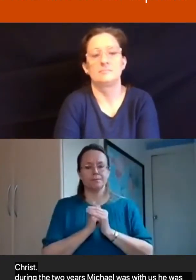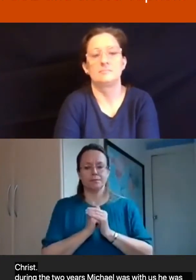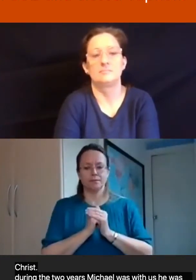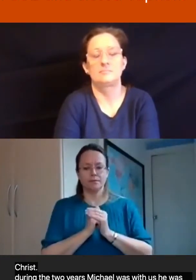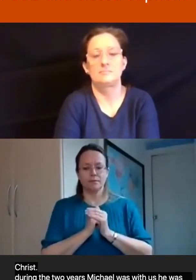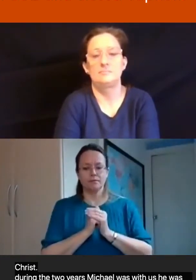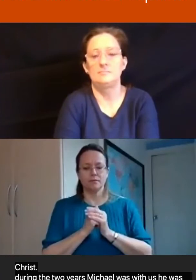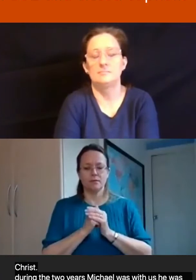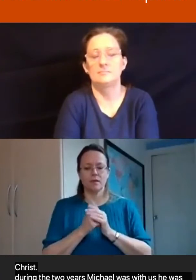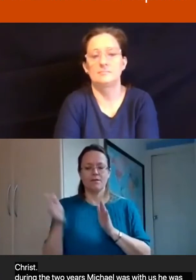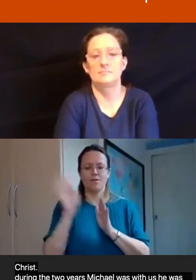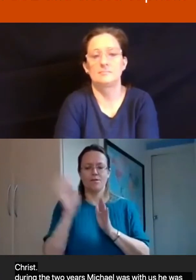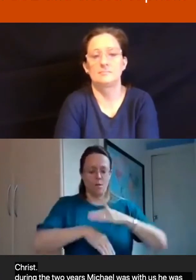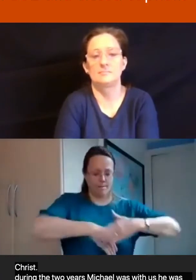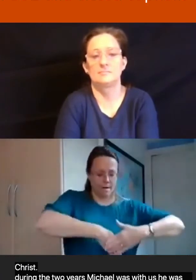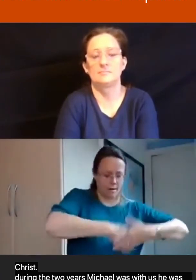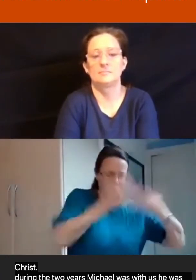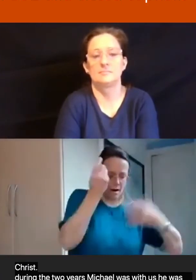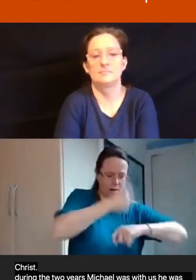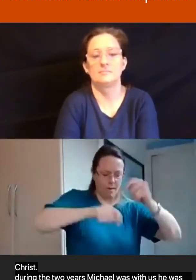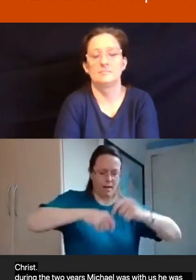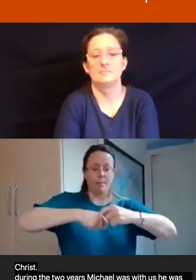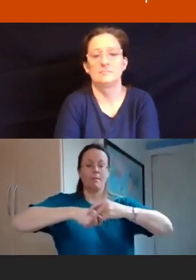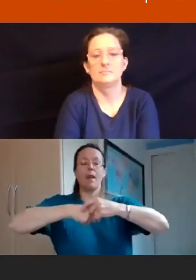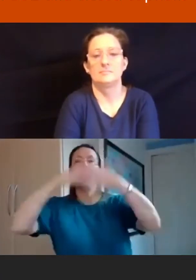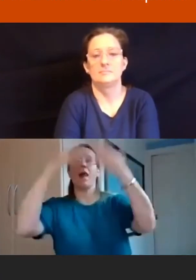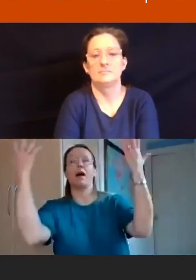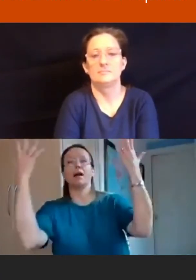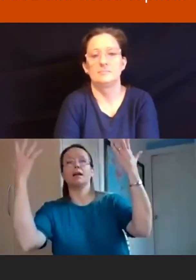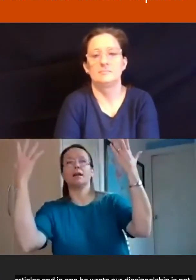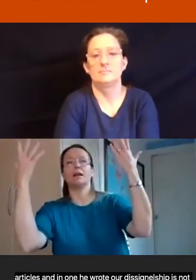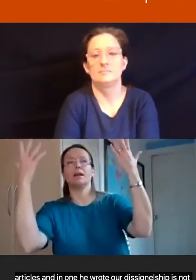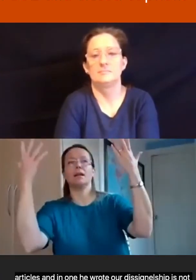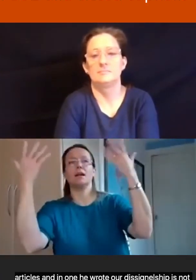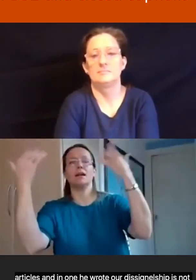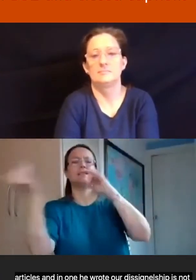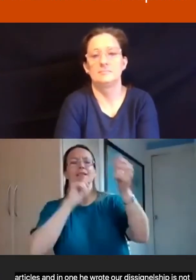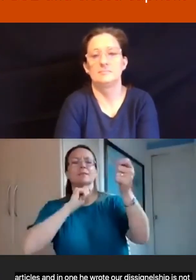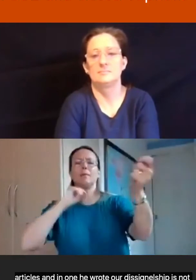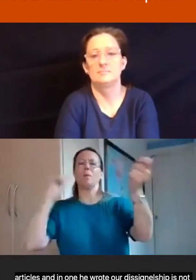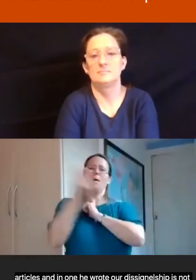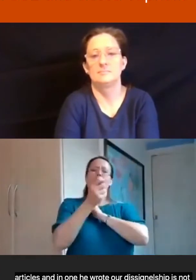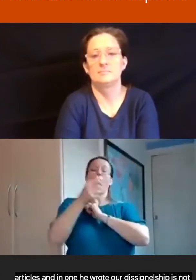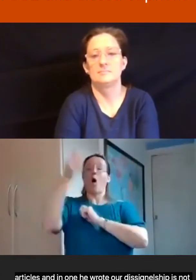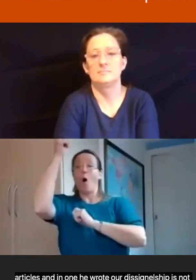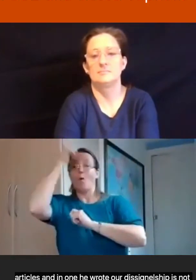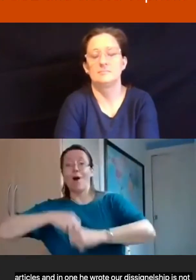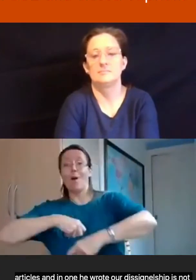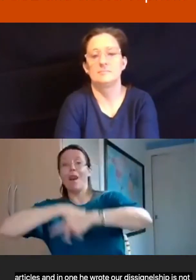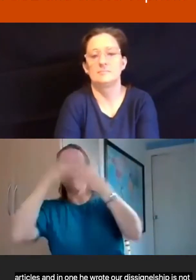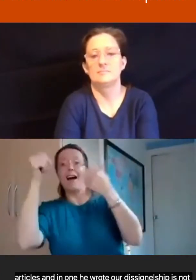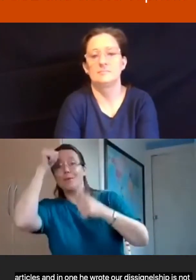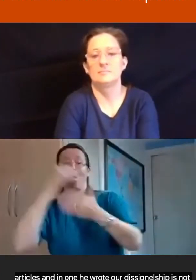from darkness to light, but sometimes seems to move in a complete opposite direction from the known to the unknown, from the